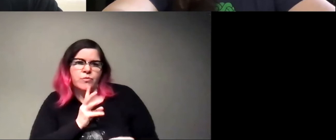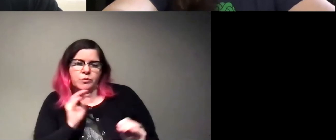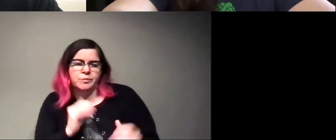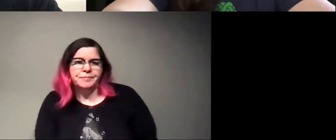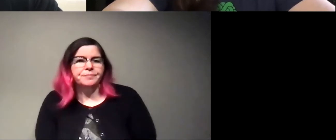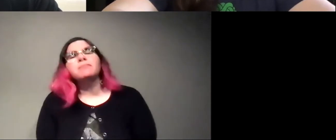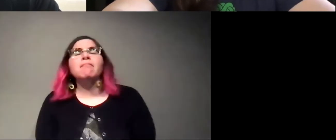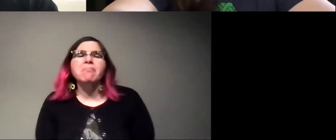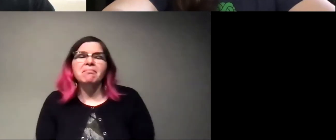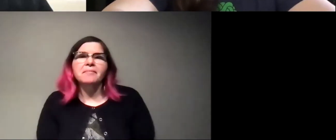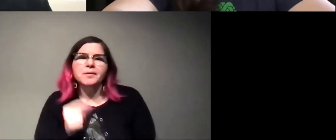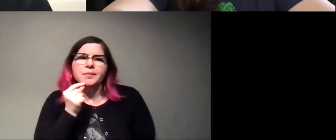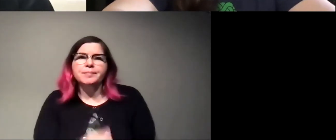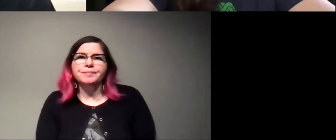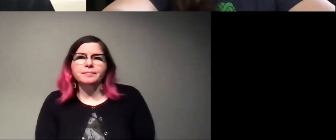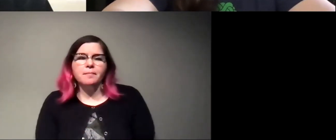Cool. Um,